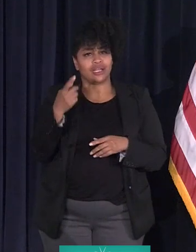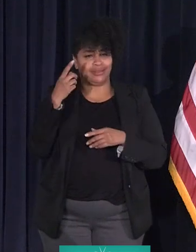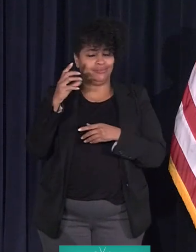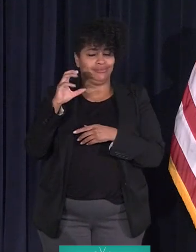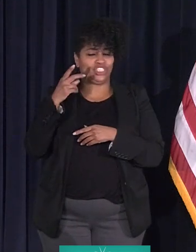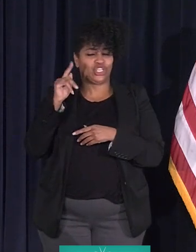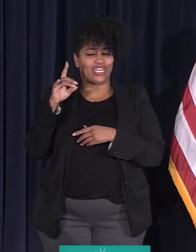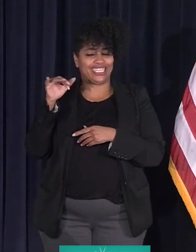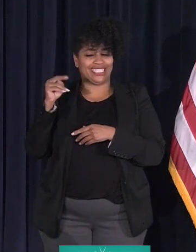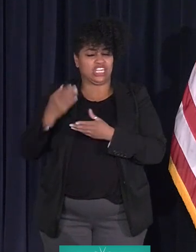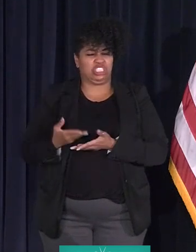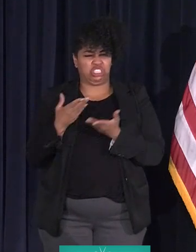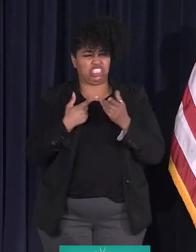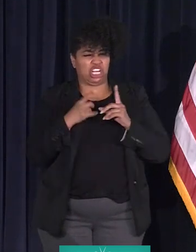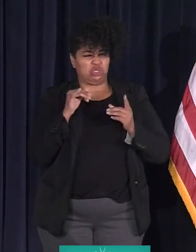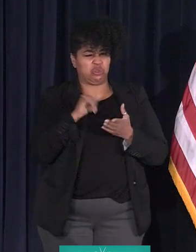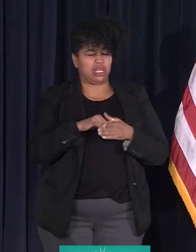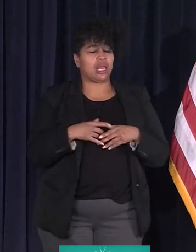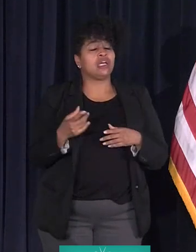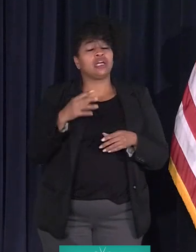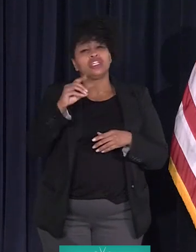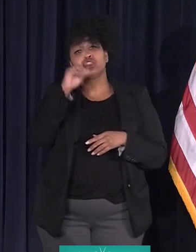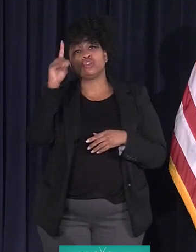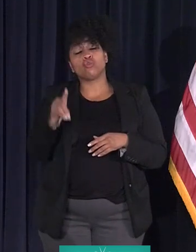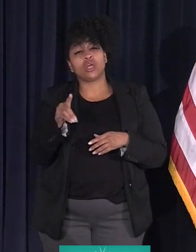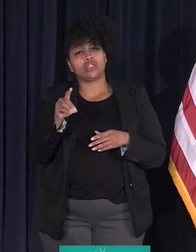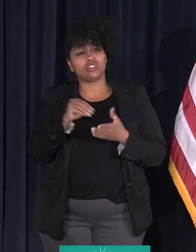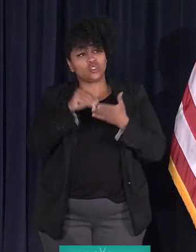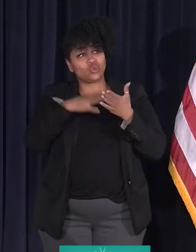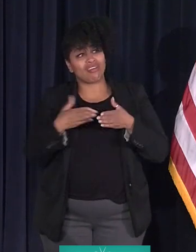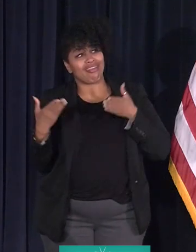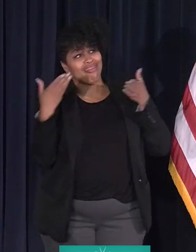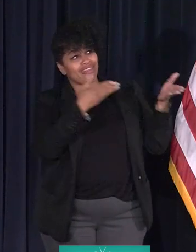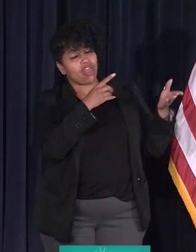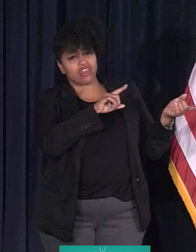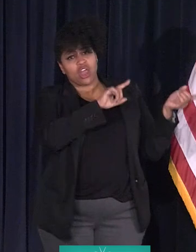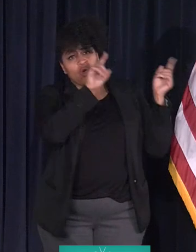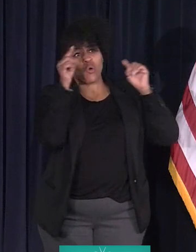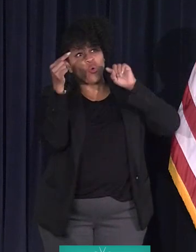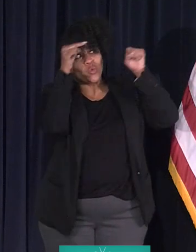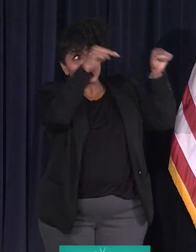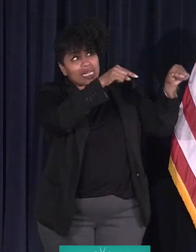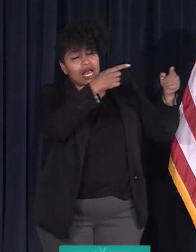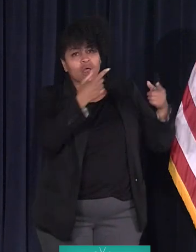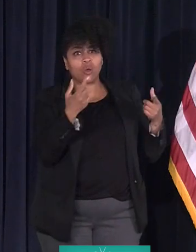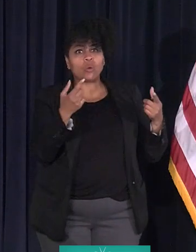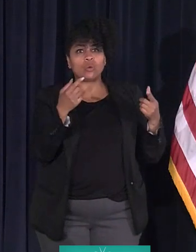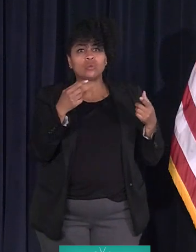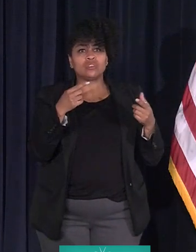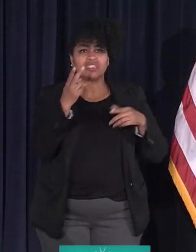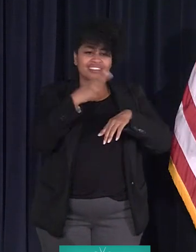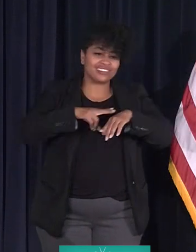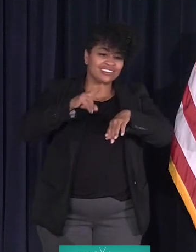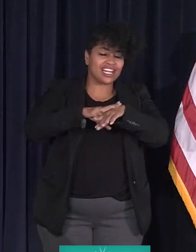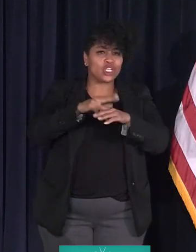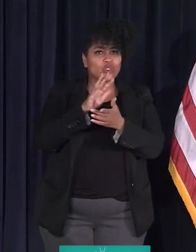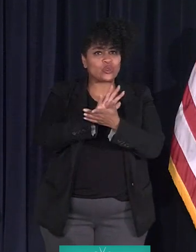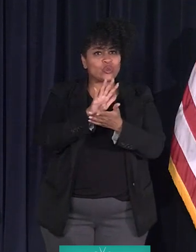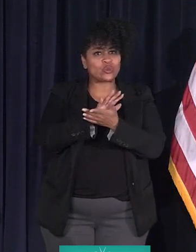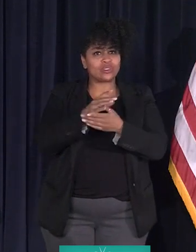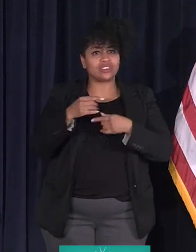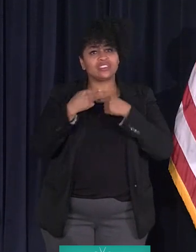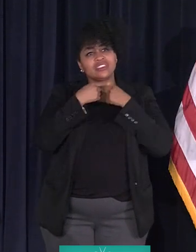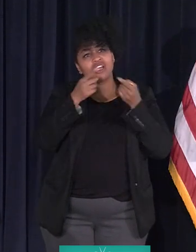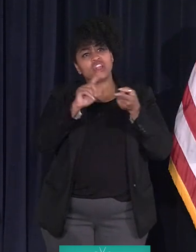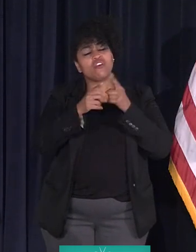Atlanta, and the Detroit students there, when they go down to these national schools and